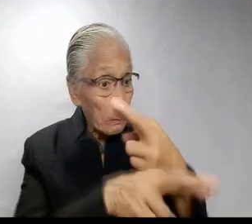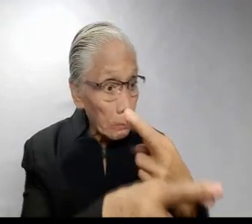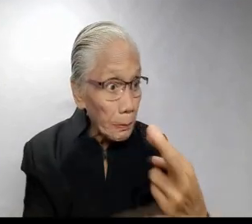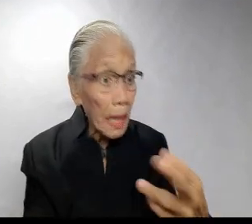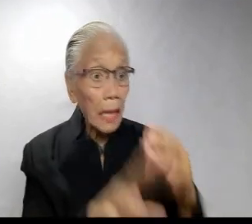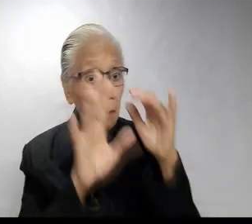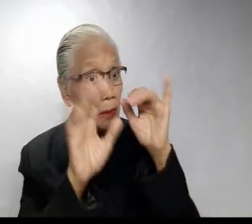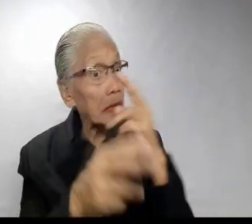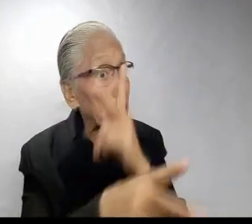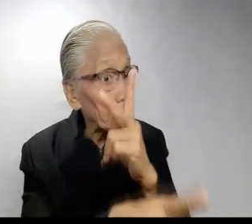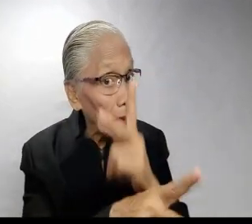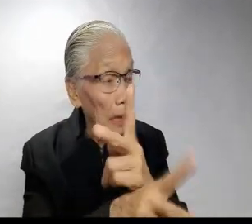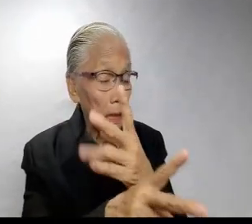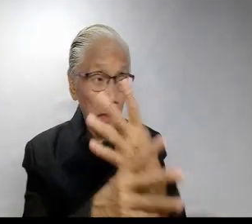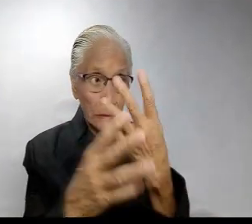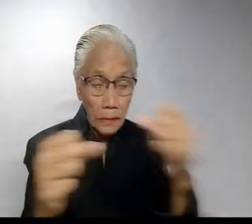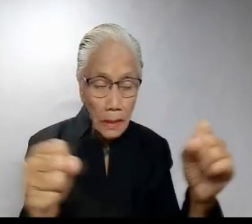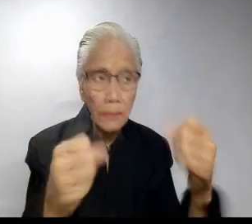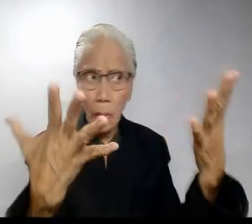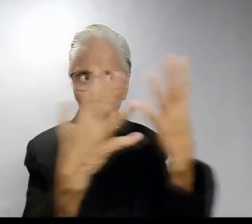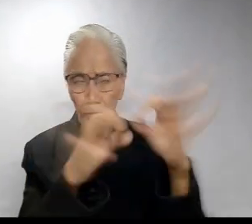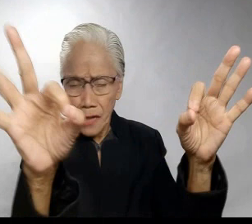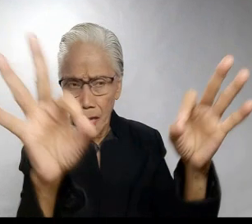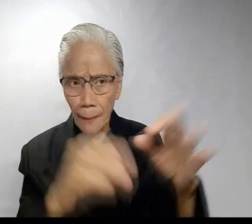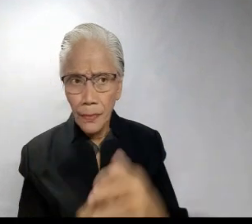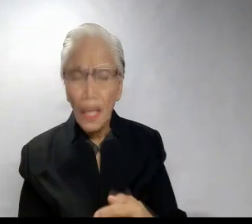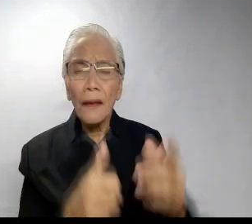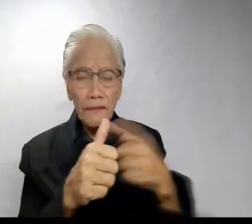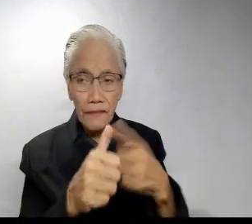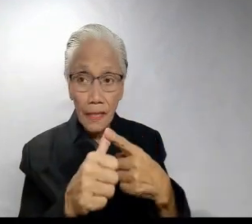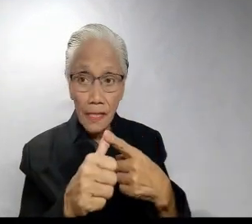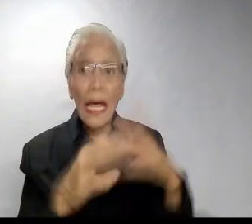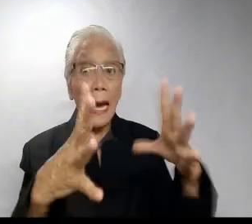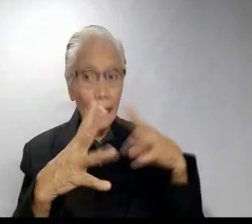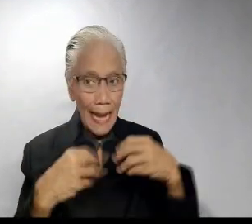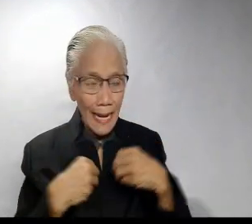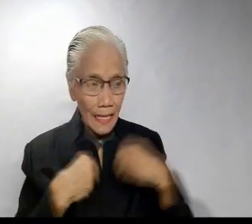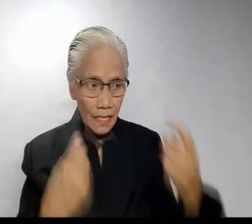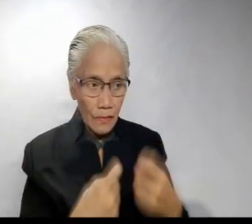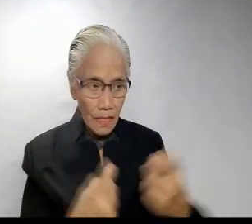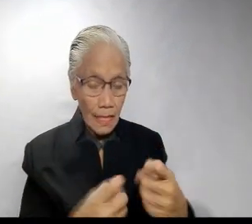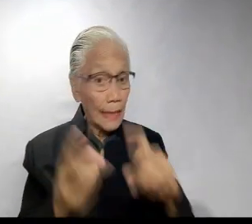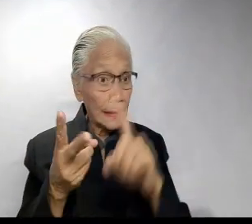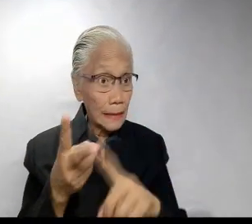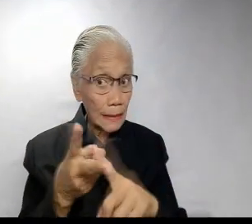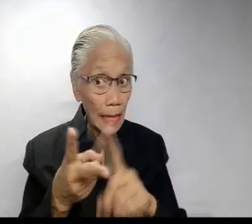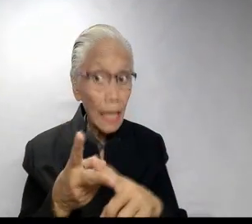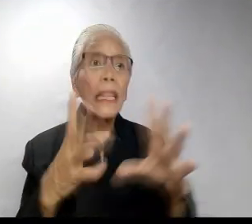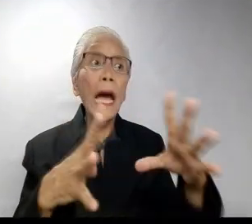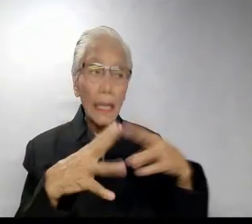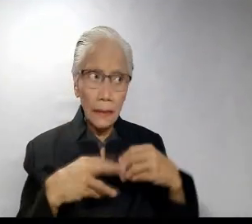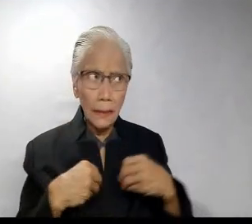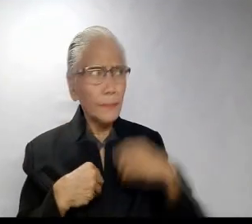lang free towing service, ha? Pati repair and maintenance pa. Libre din. First, acknowledge